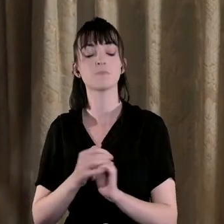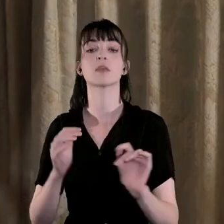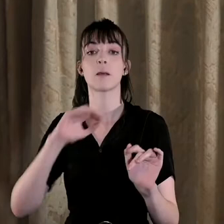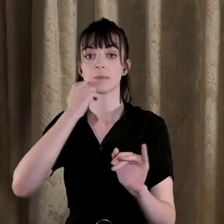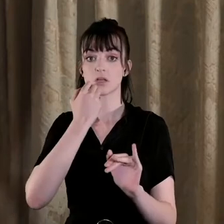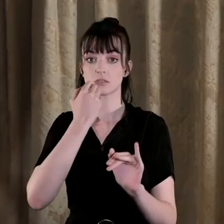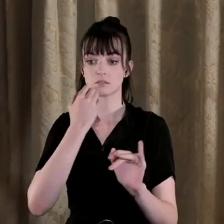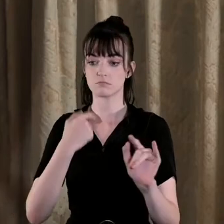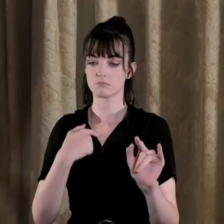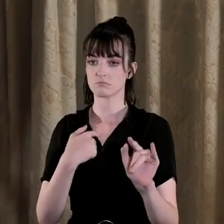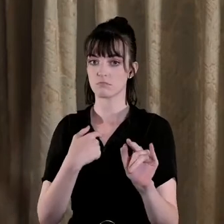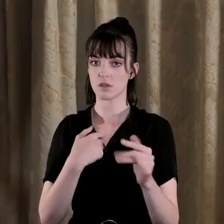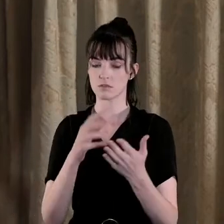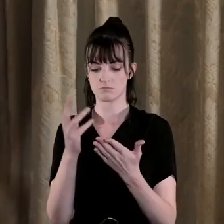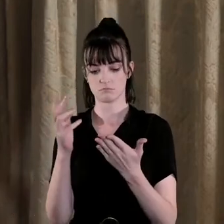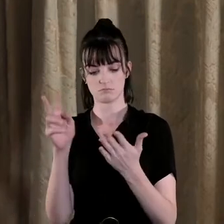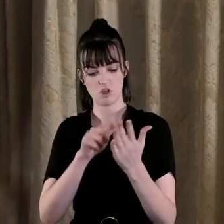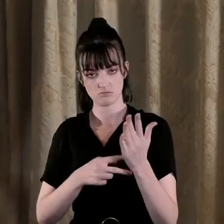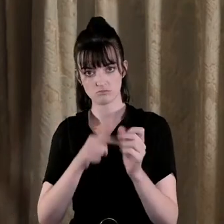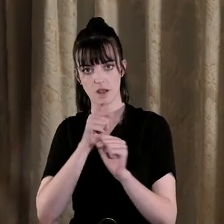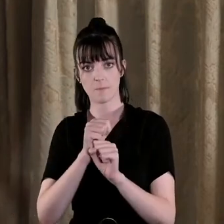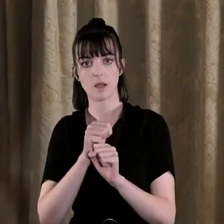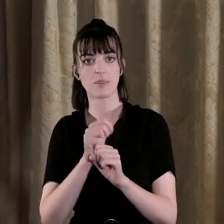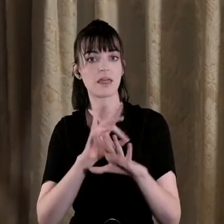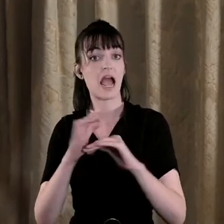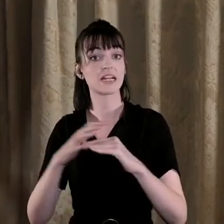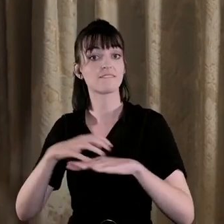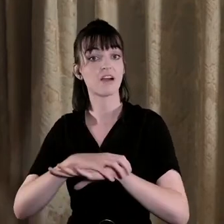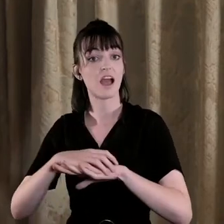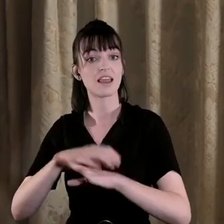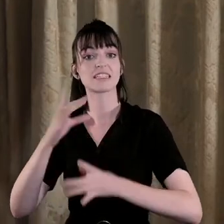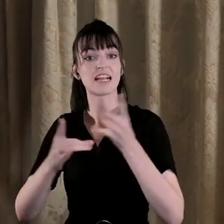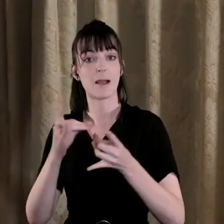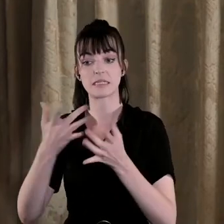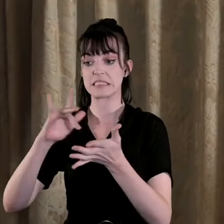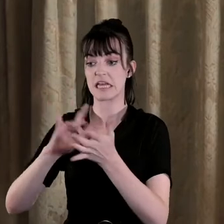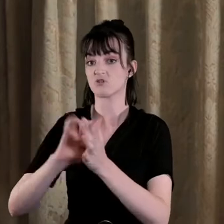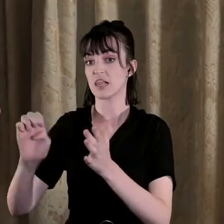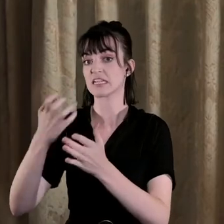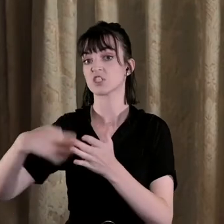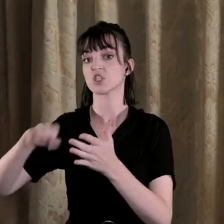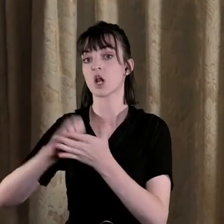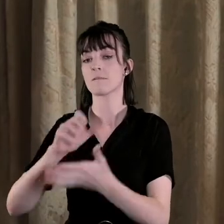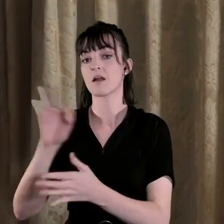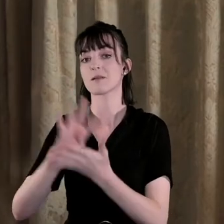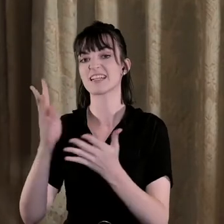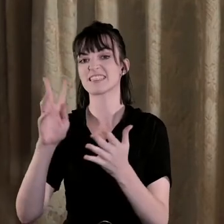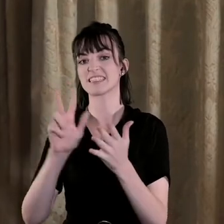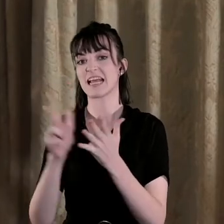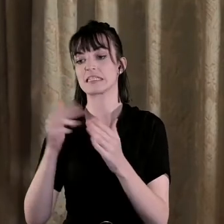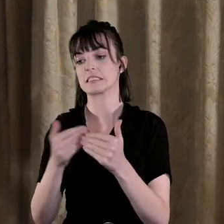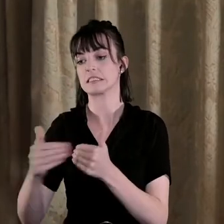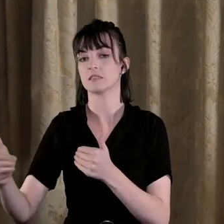which looks at the kind of violence that erupts across much of Central and Eastern Europe from 1918 onwards you go from conflicts between